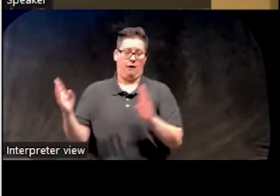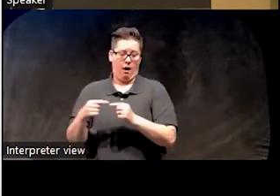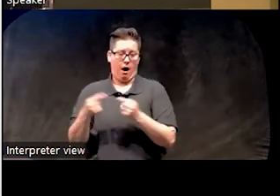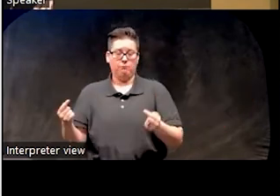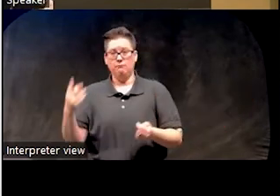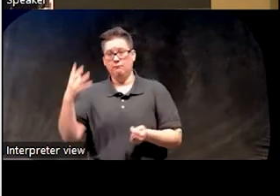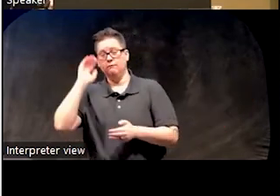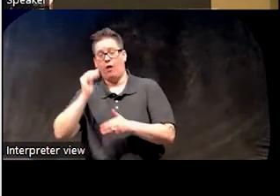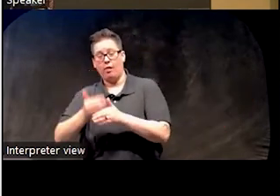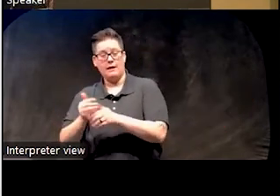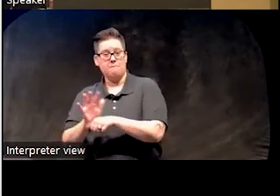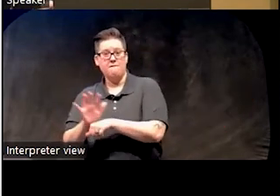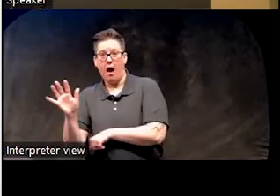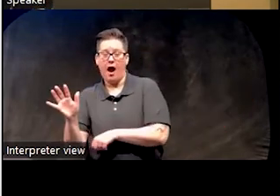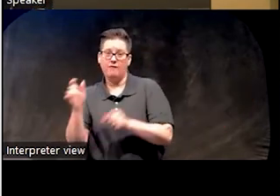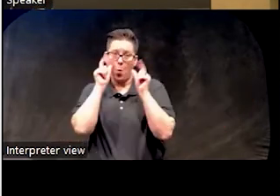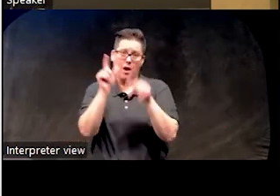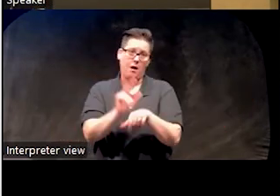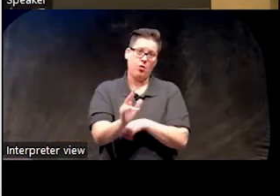falling asleep at five, but waking up by three.